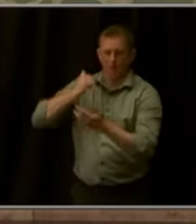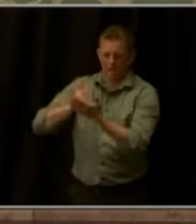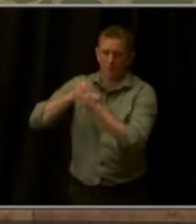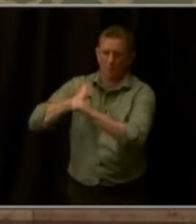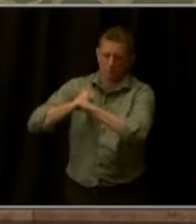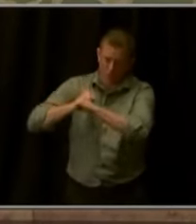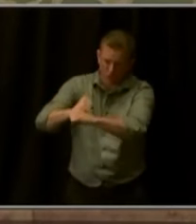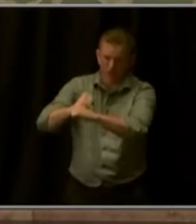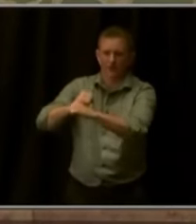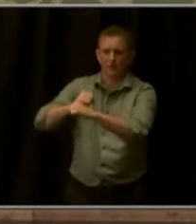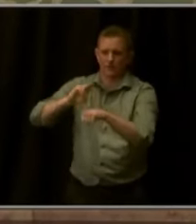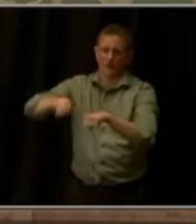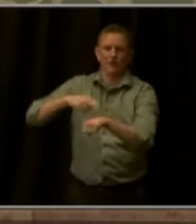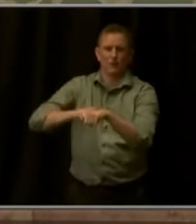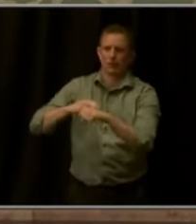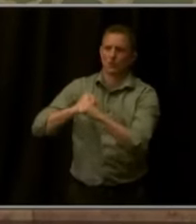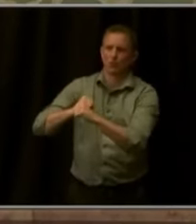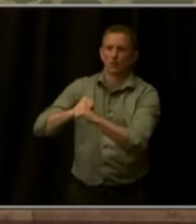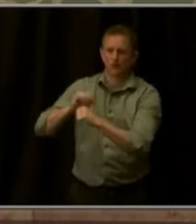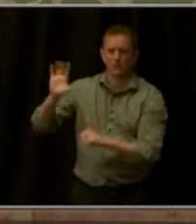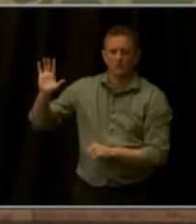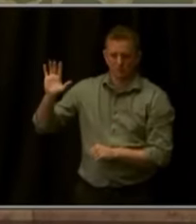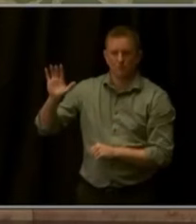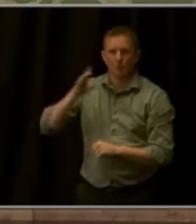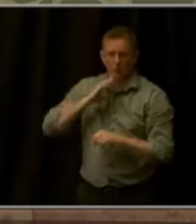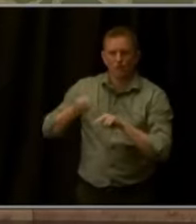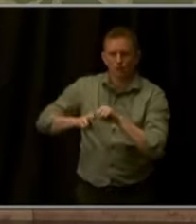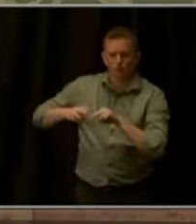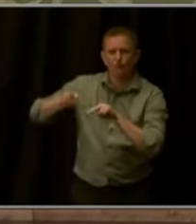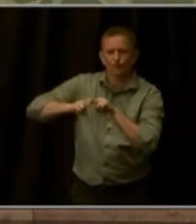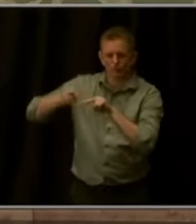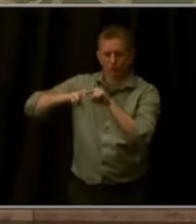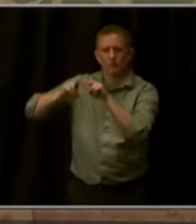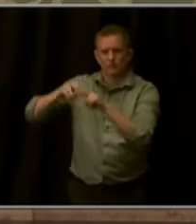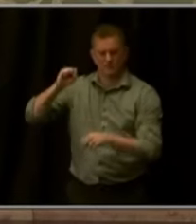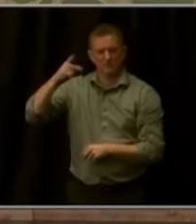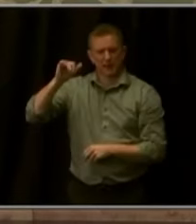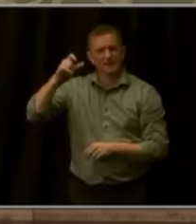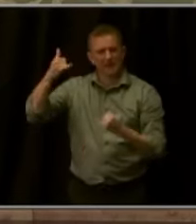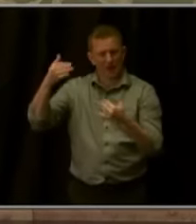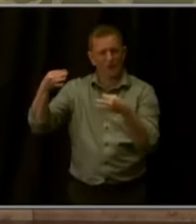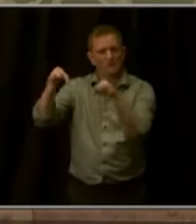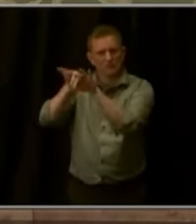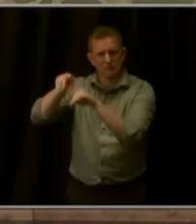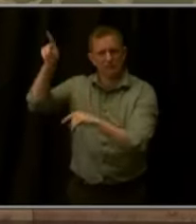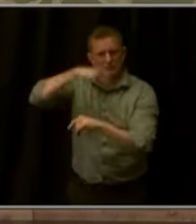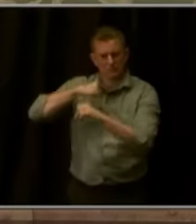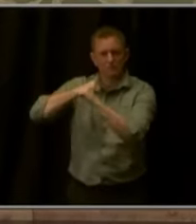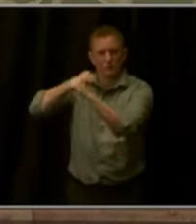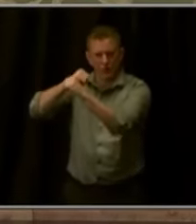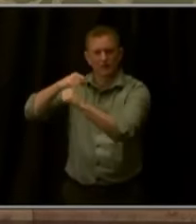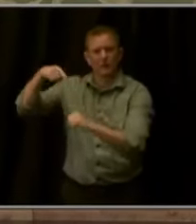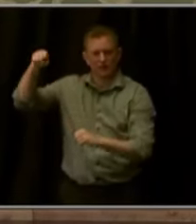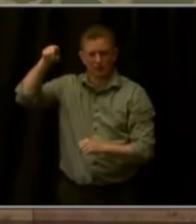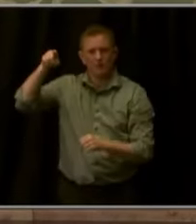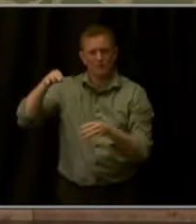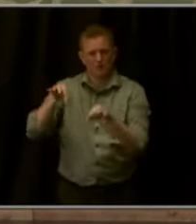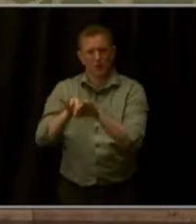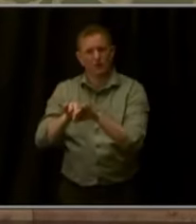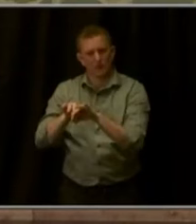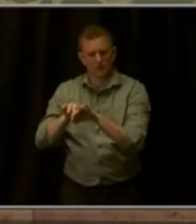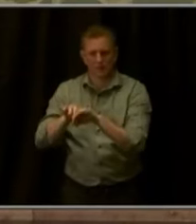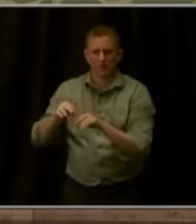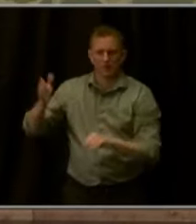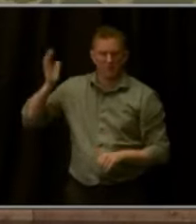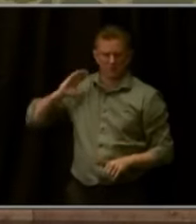in the increasingly important space domain. All of this work, at one point, seemed hard, even pie